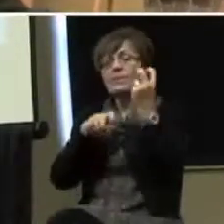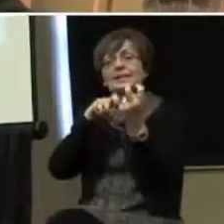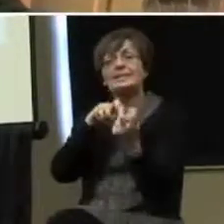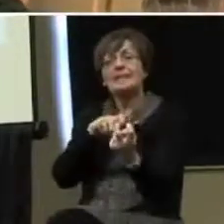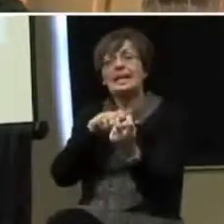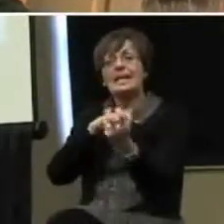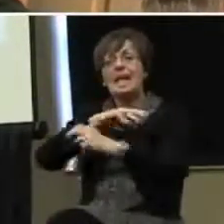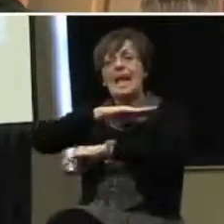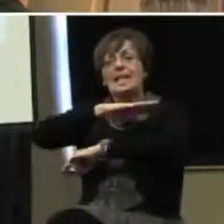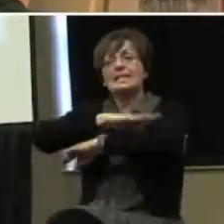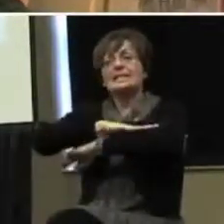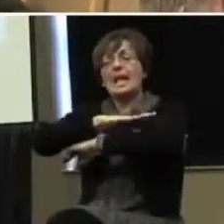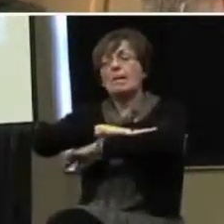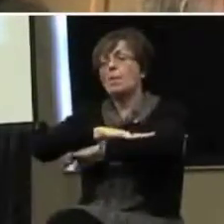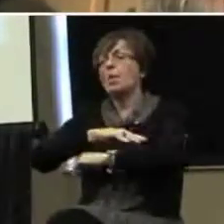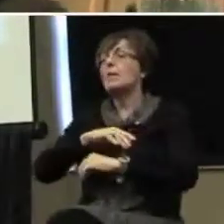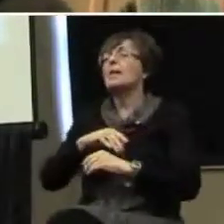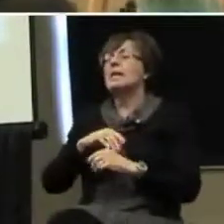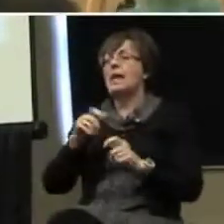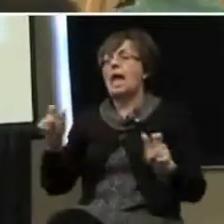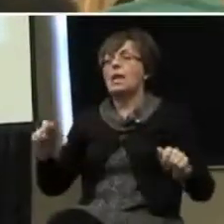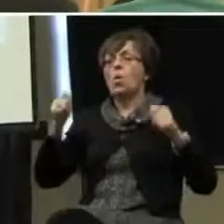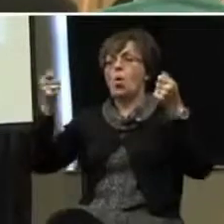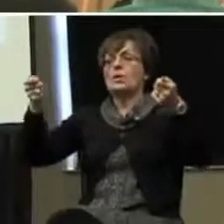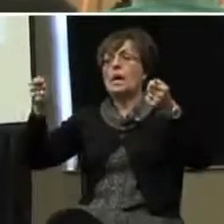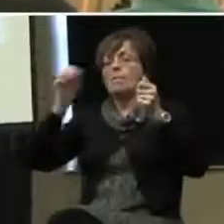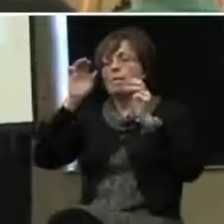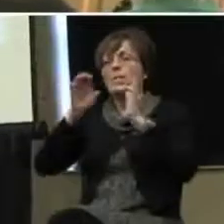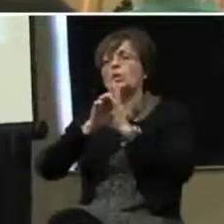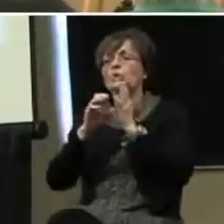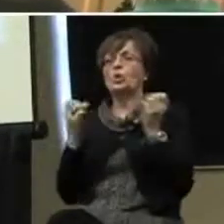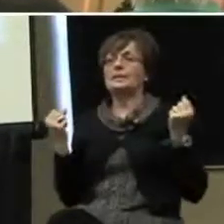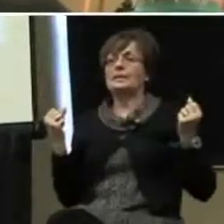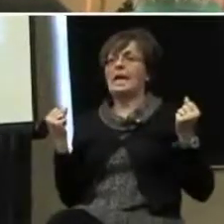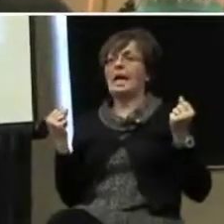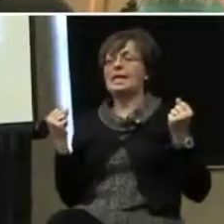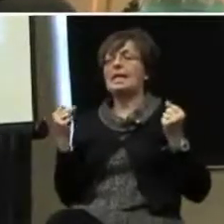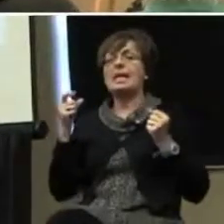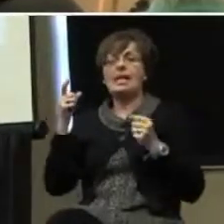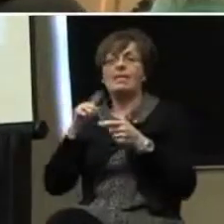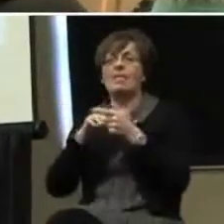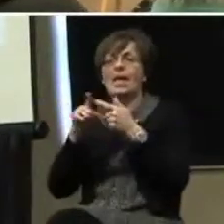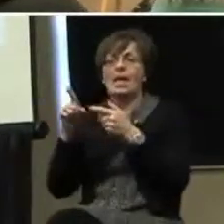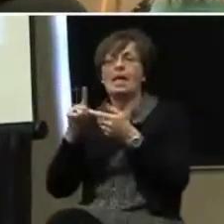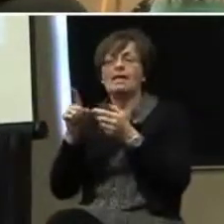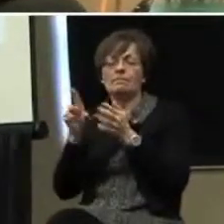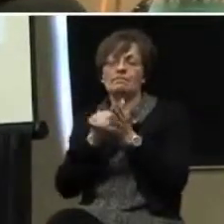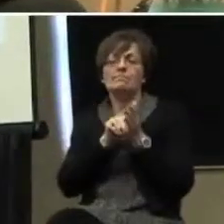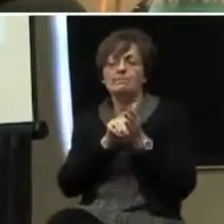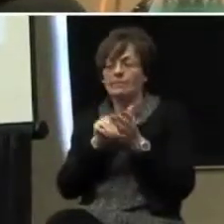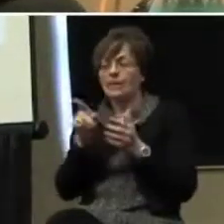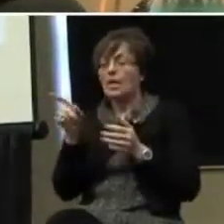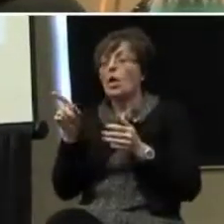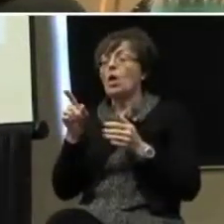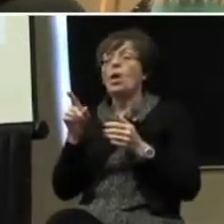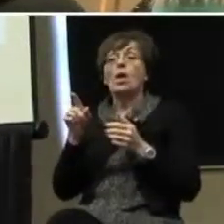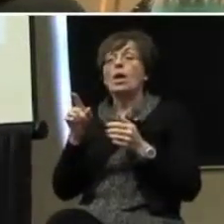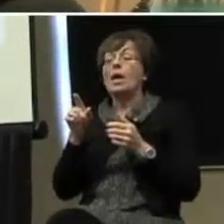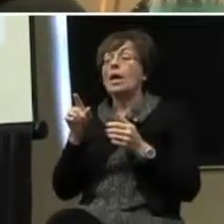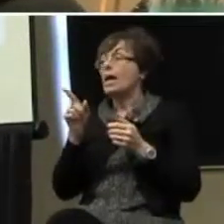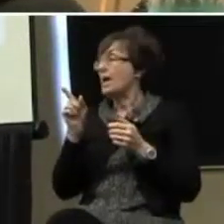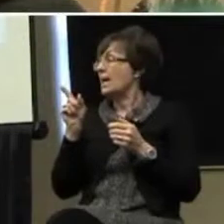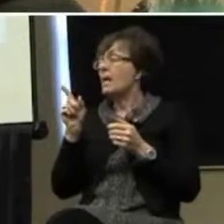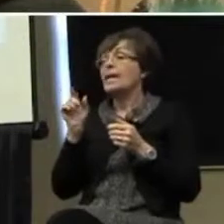sitting at a table, and I can hold up a picture and sign it and have her model that picture to me or whatever I'm going to do. But what